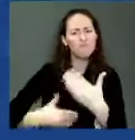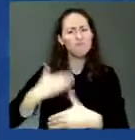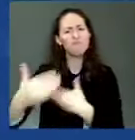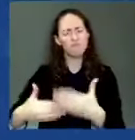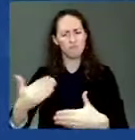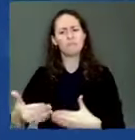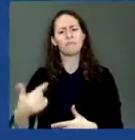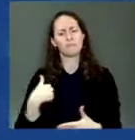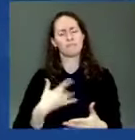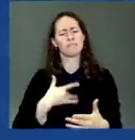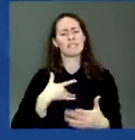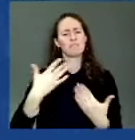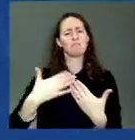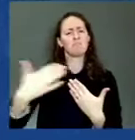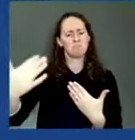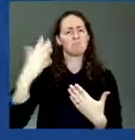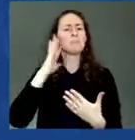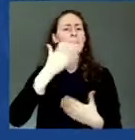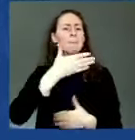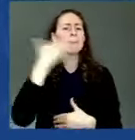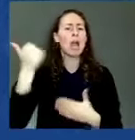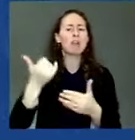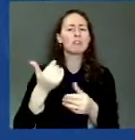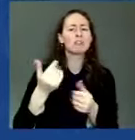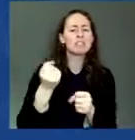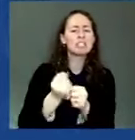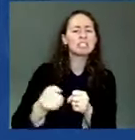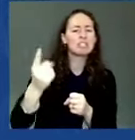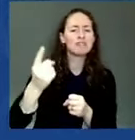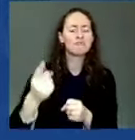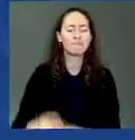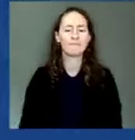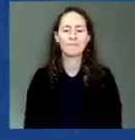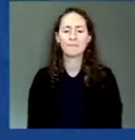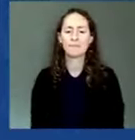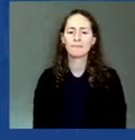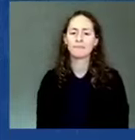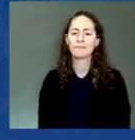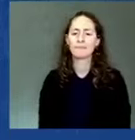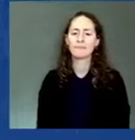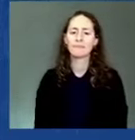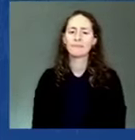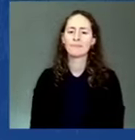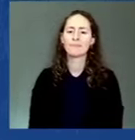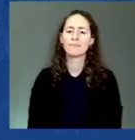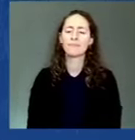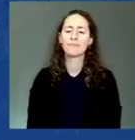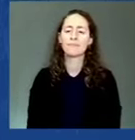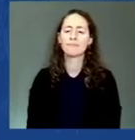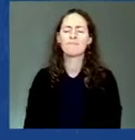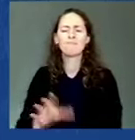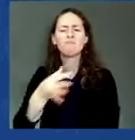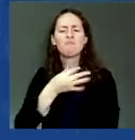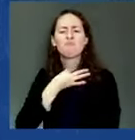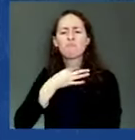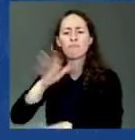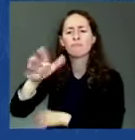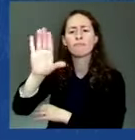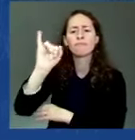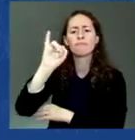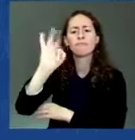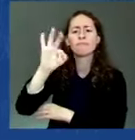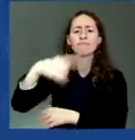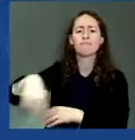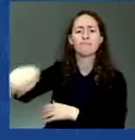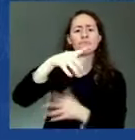Follow-up on COVID, if I can, quickly. What do you say to Americans who disregard the new CDC guidance and get a booster shot anyway?